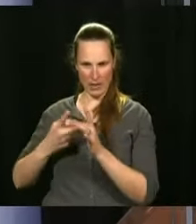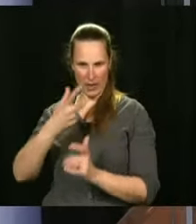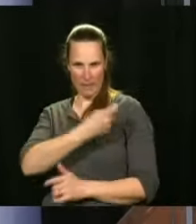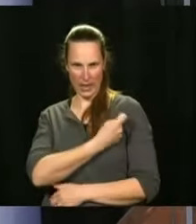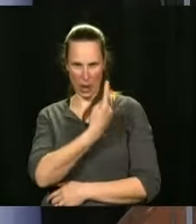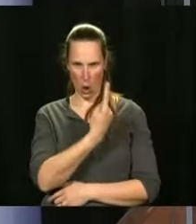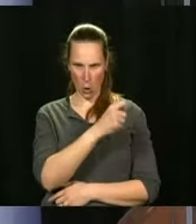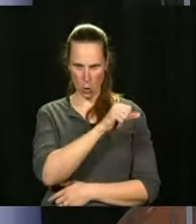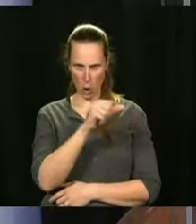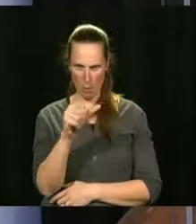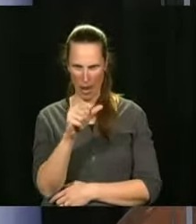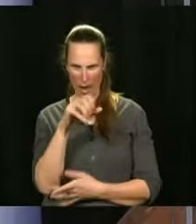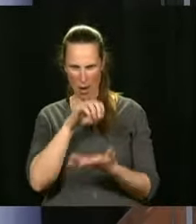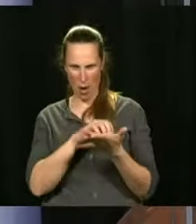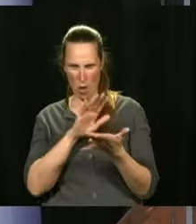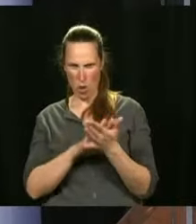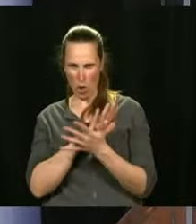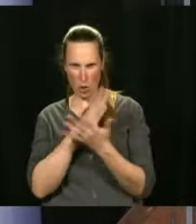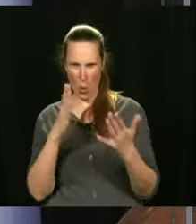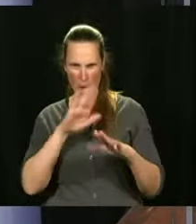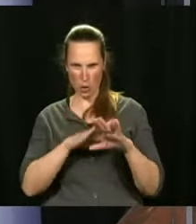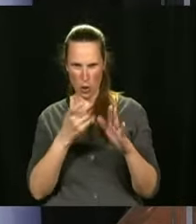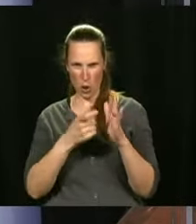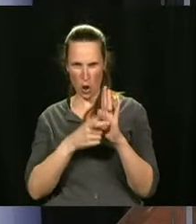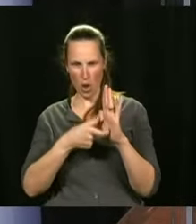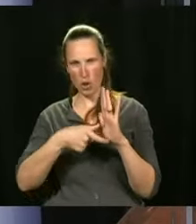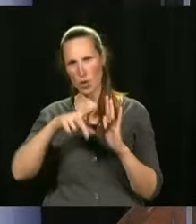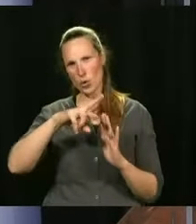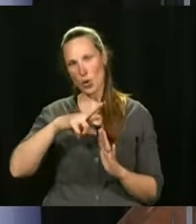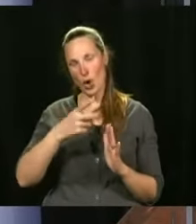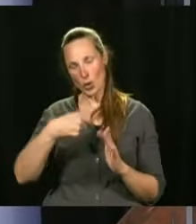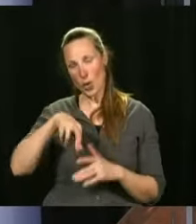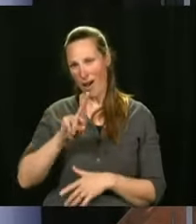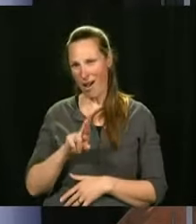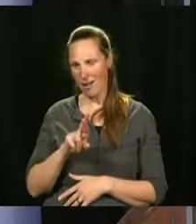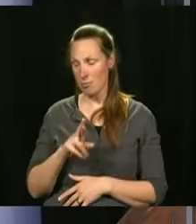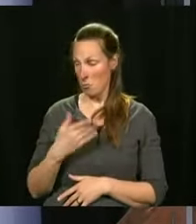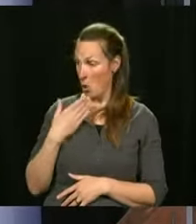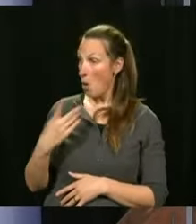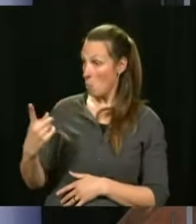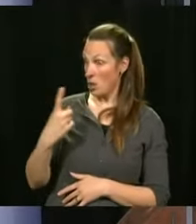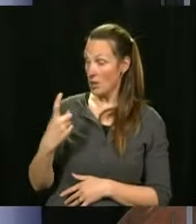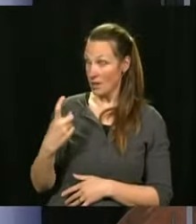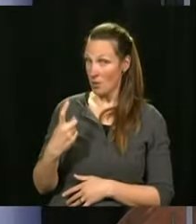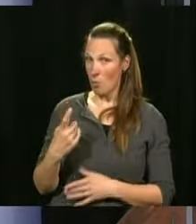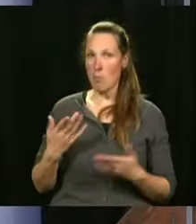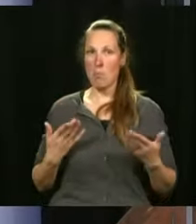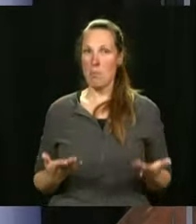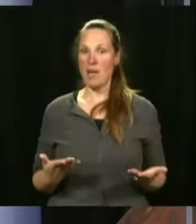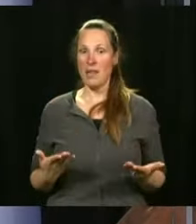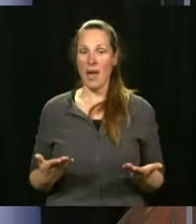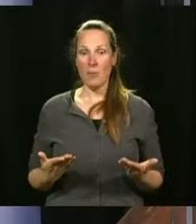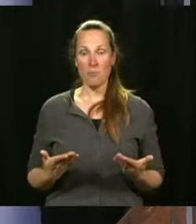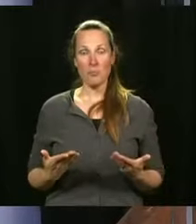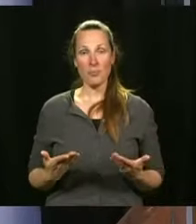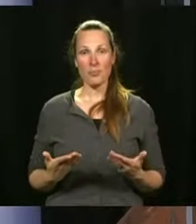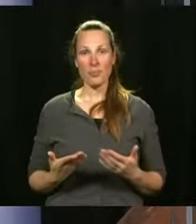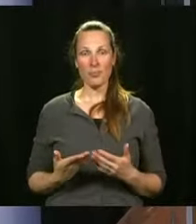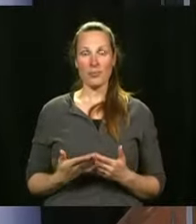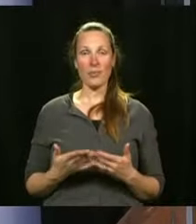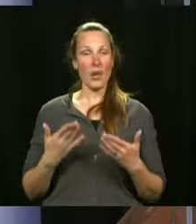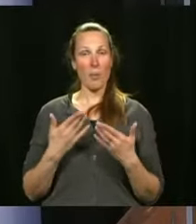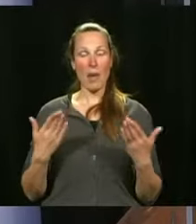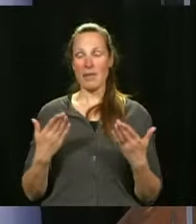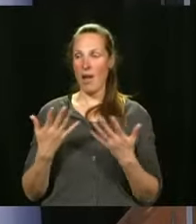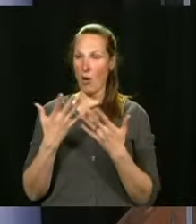well currently well we'll have to see that's interesting it's an interesting question currently what will be there